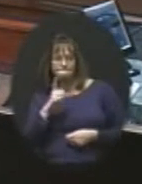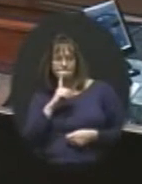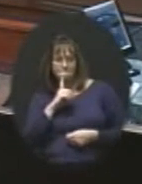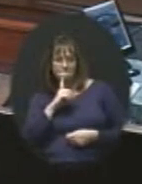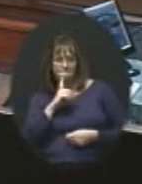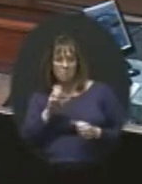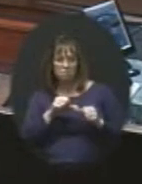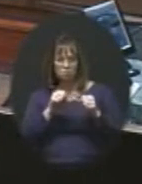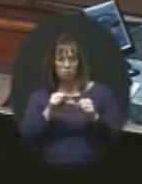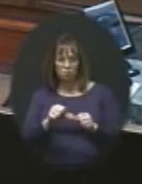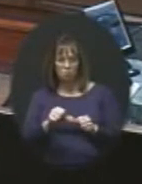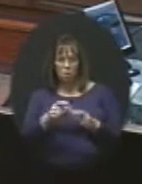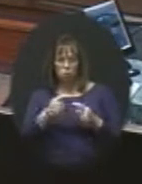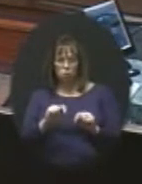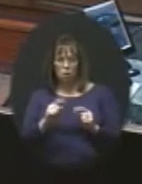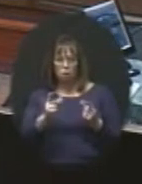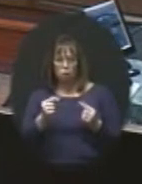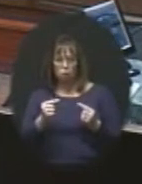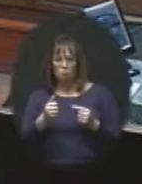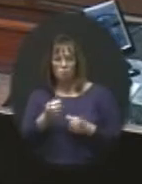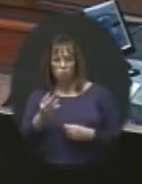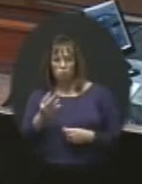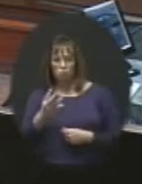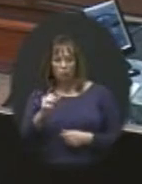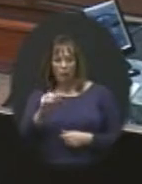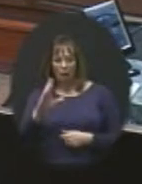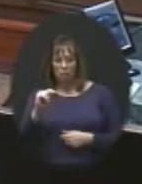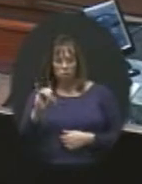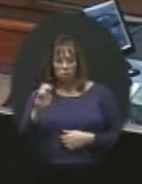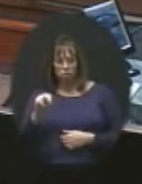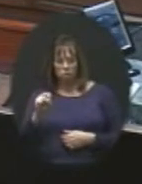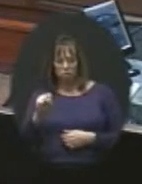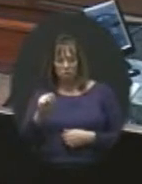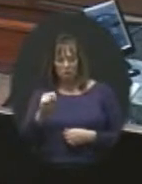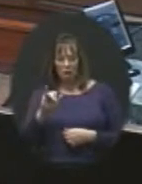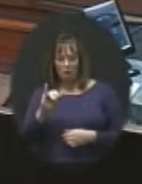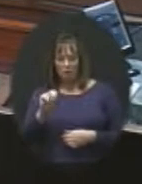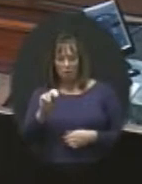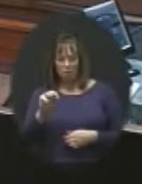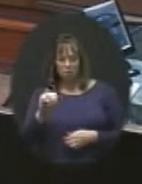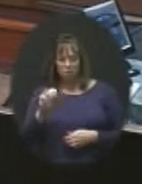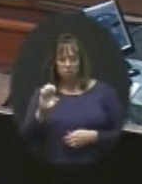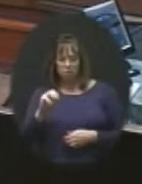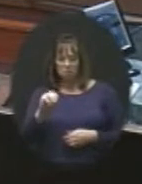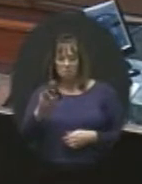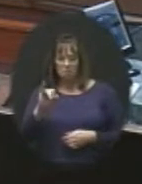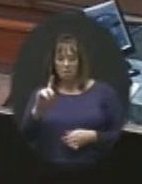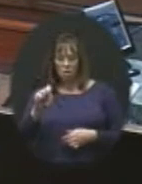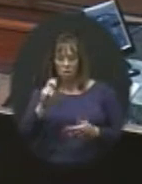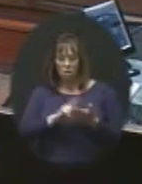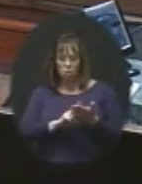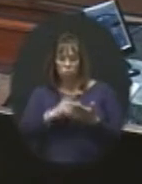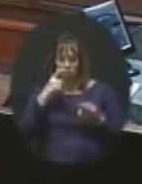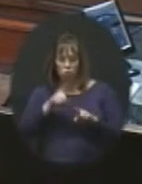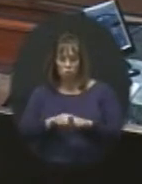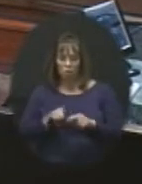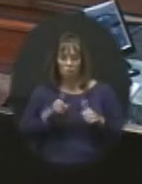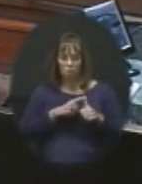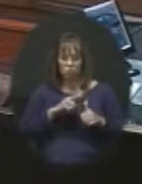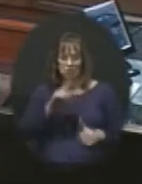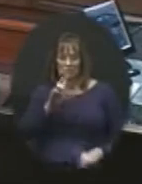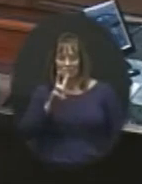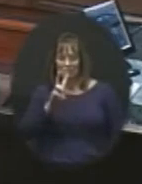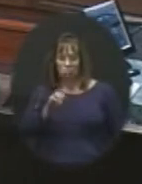Let's move on then and try to do a few of these action items, bids, contracts and agreements. The first one is item